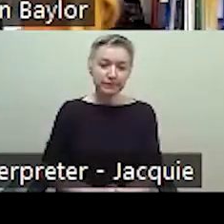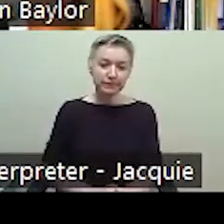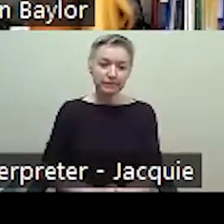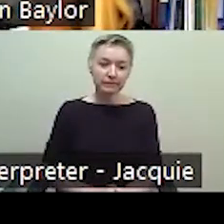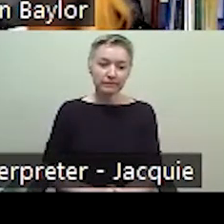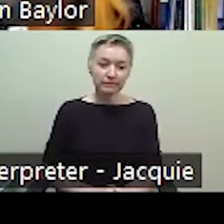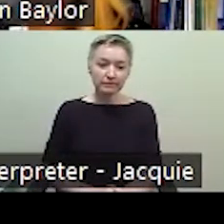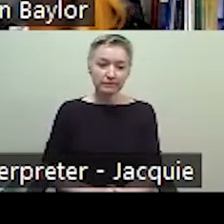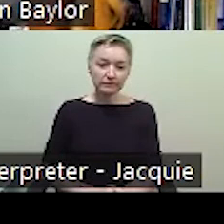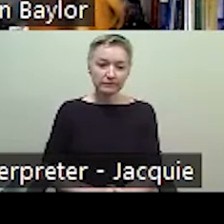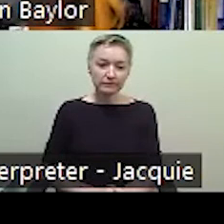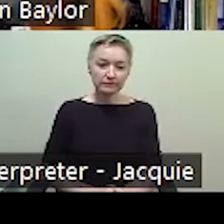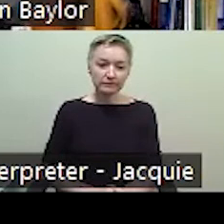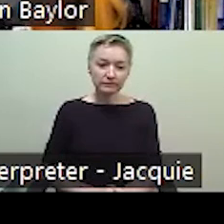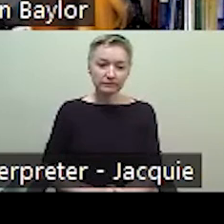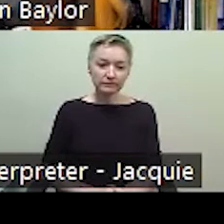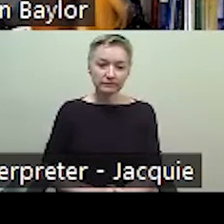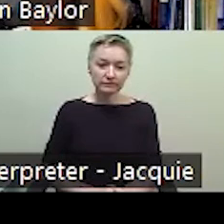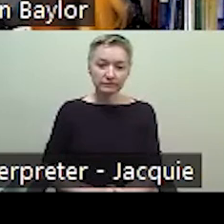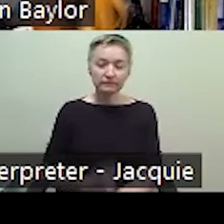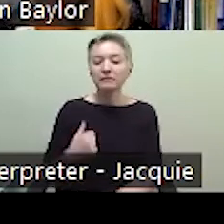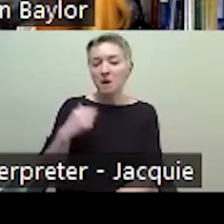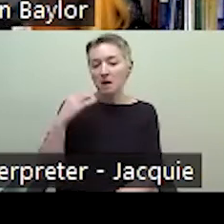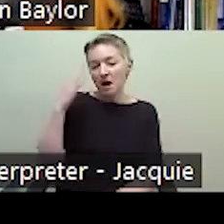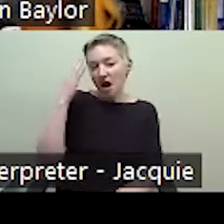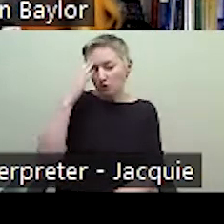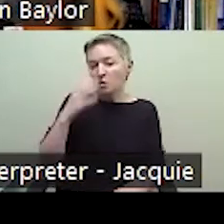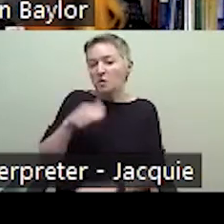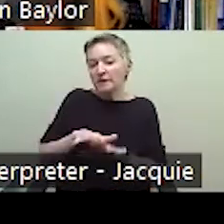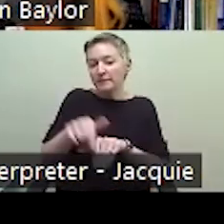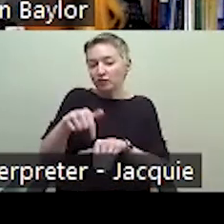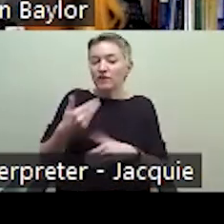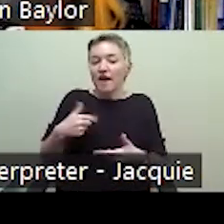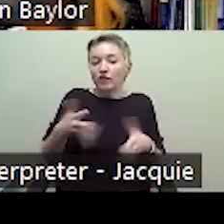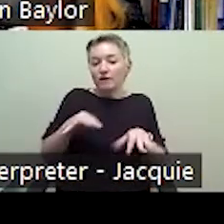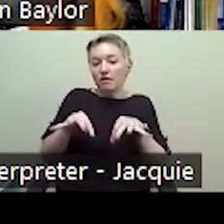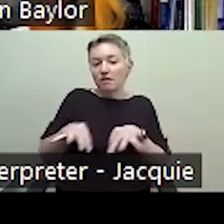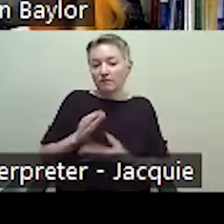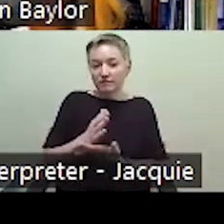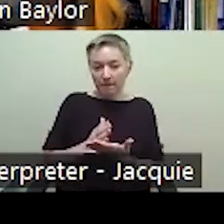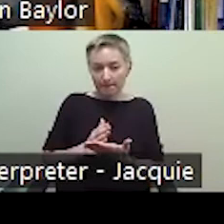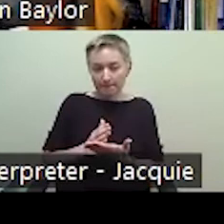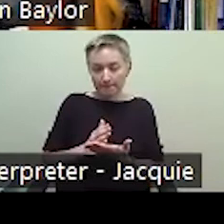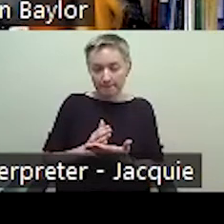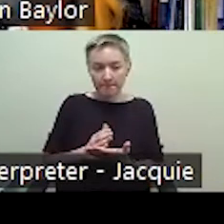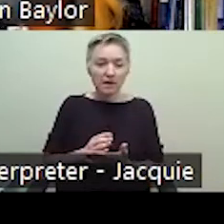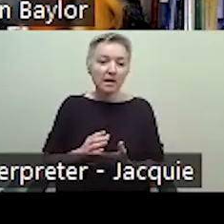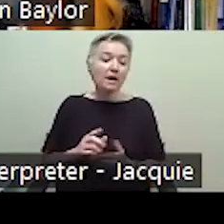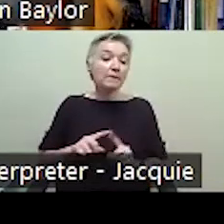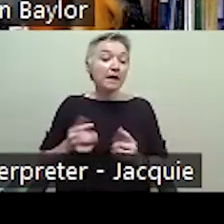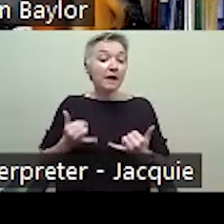So I know I've already given some details about the simulation, but I thought I would talk a little bit about how,